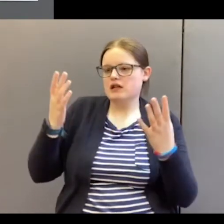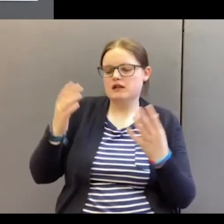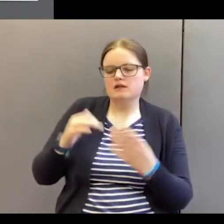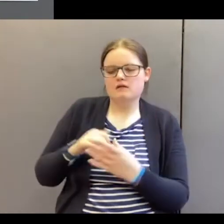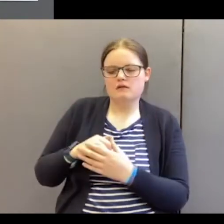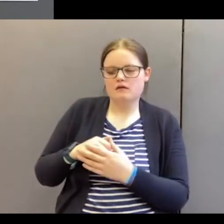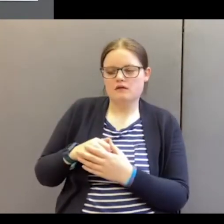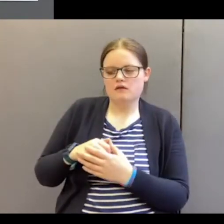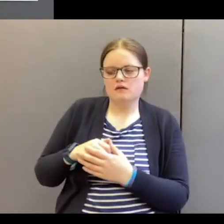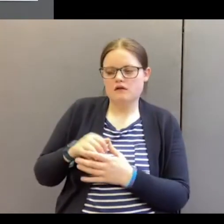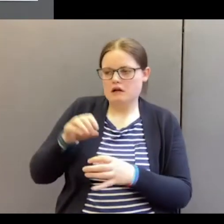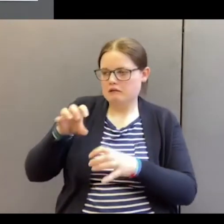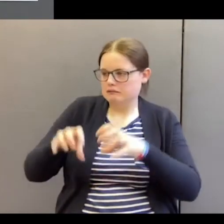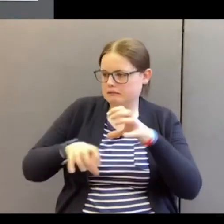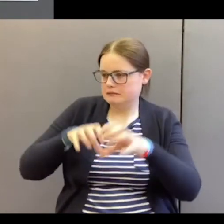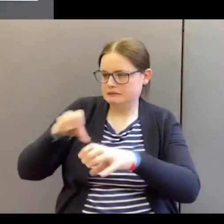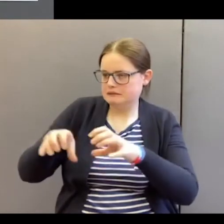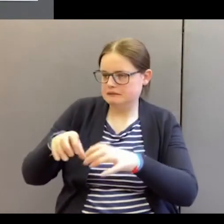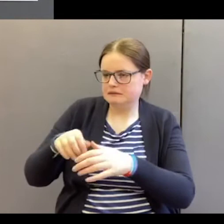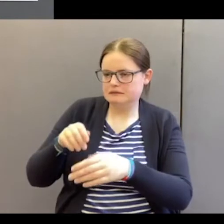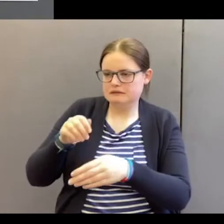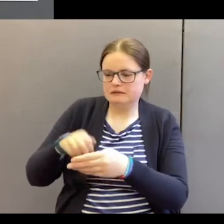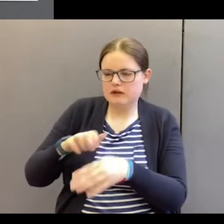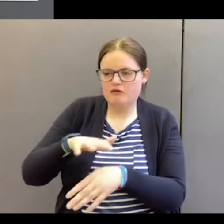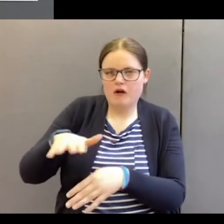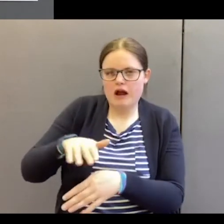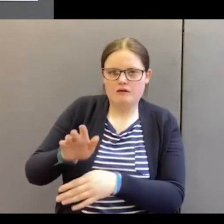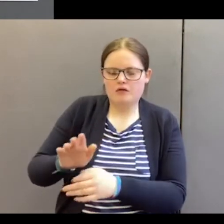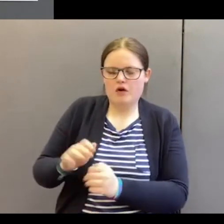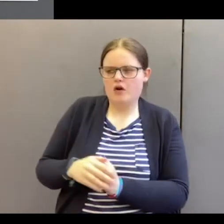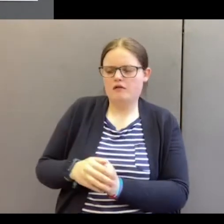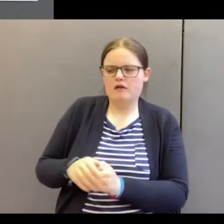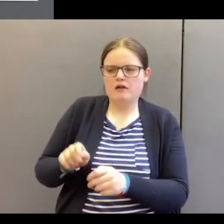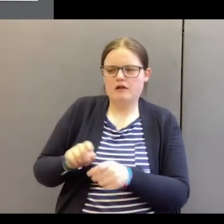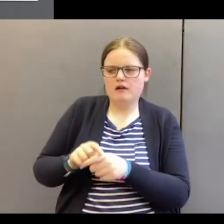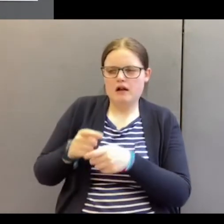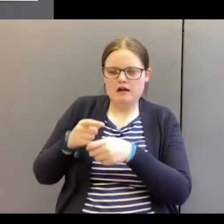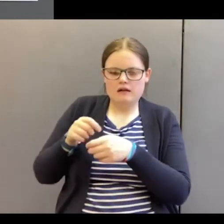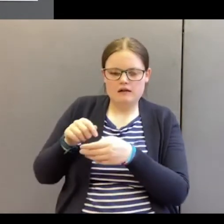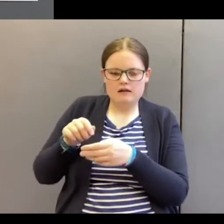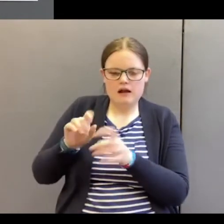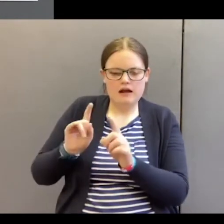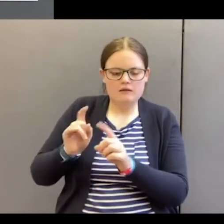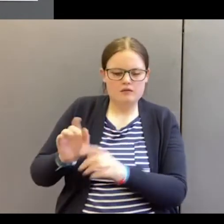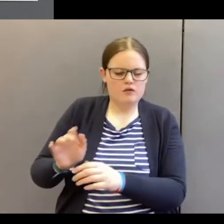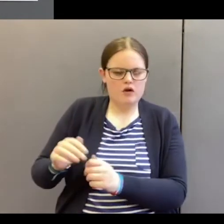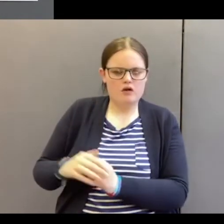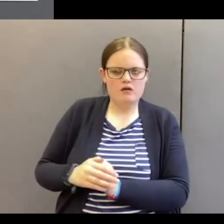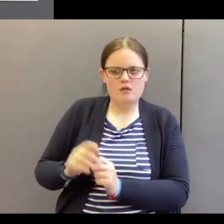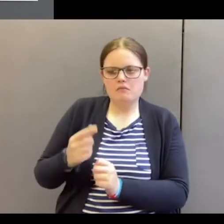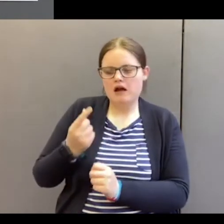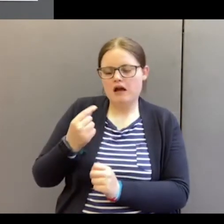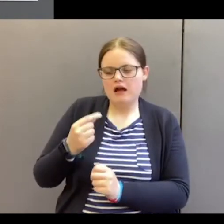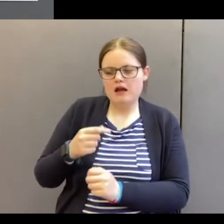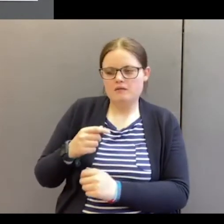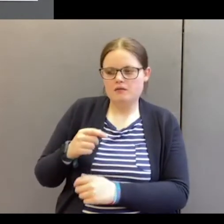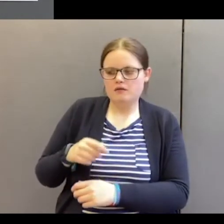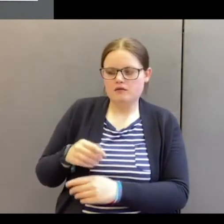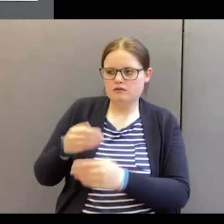crawling and creeping along the ground like an insect but able to soar.